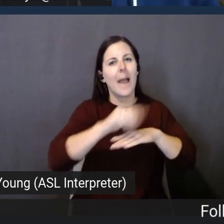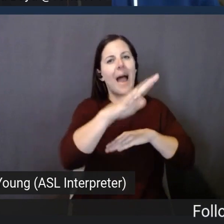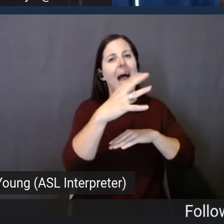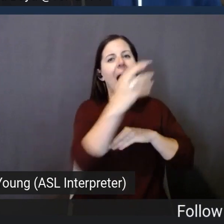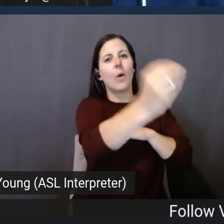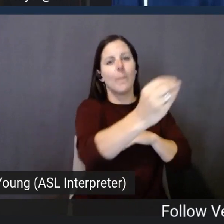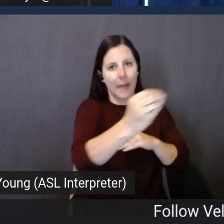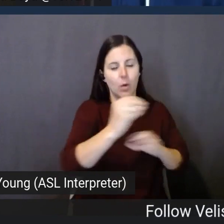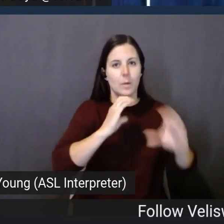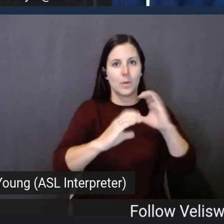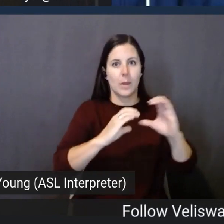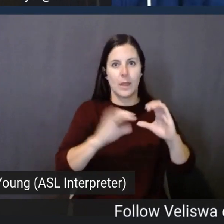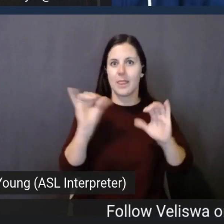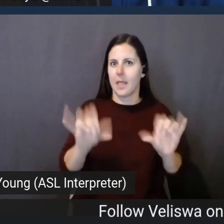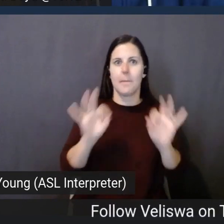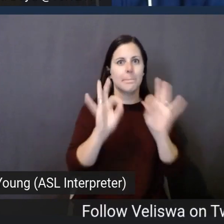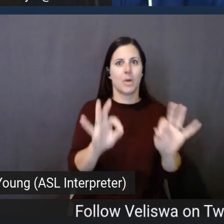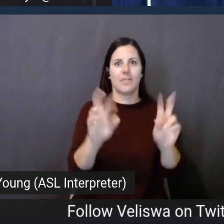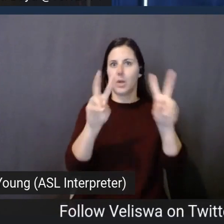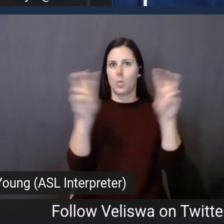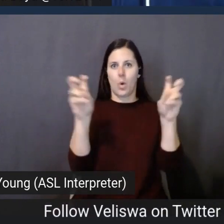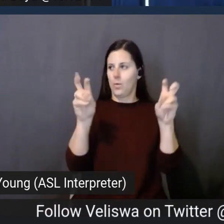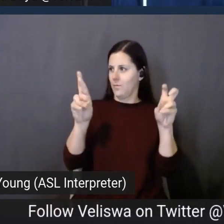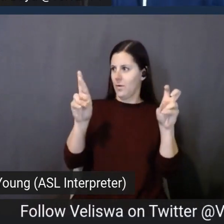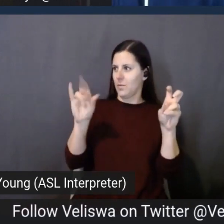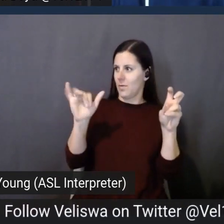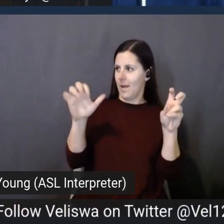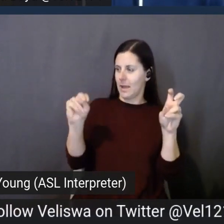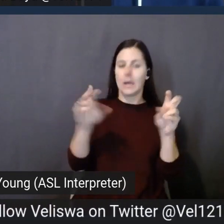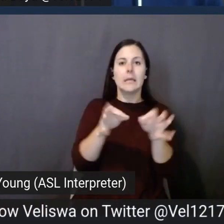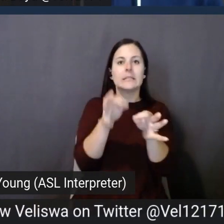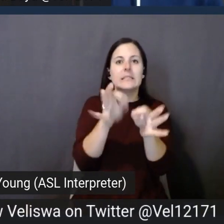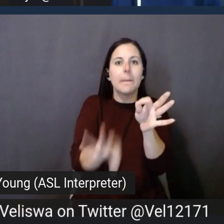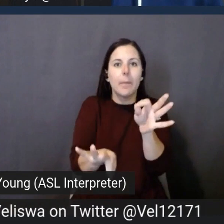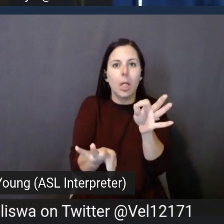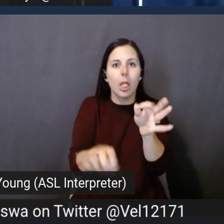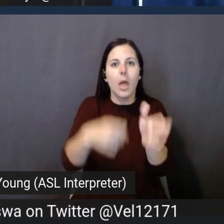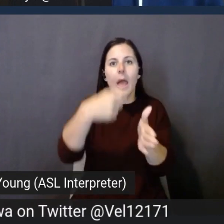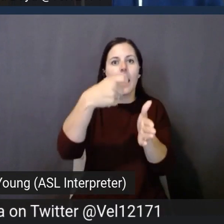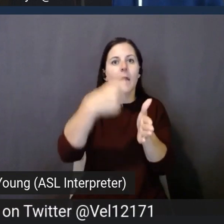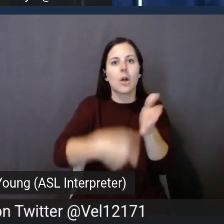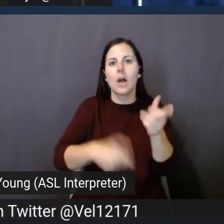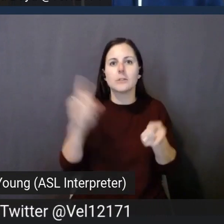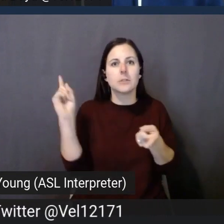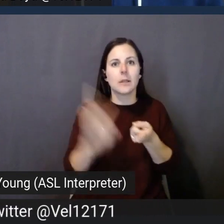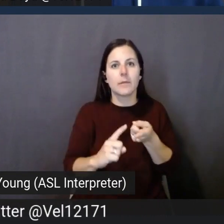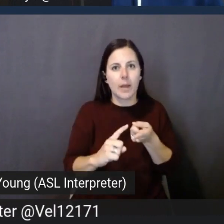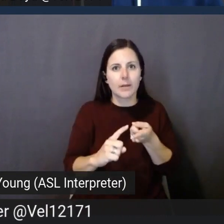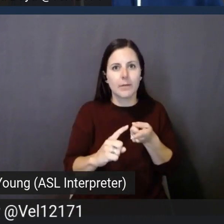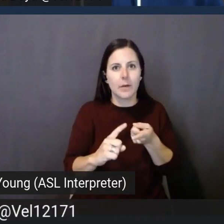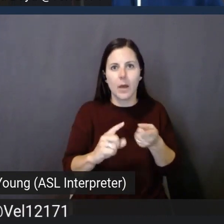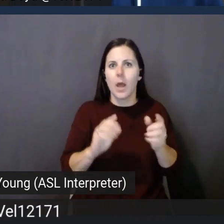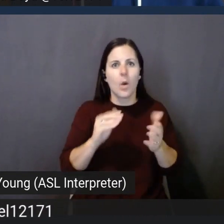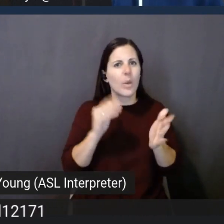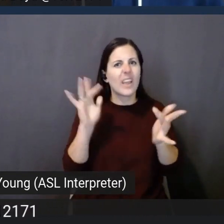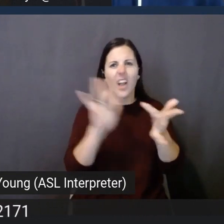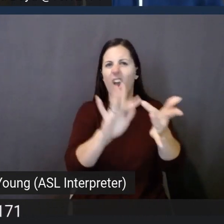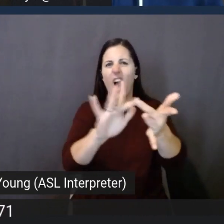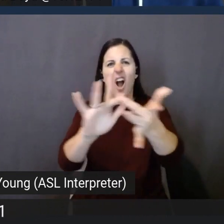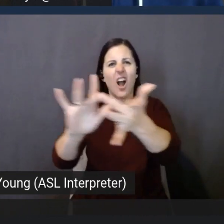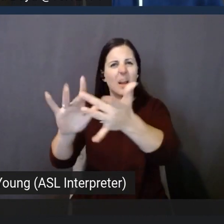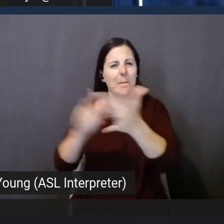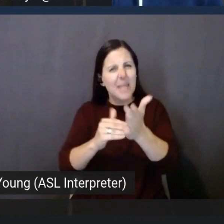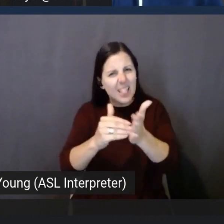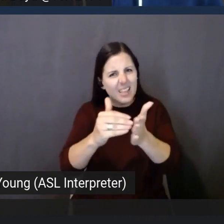perfect tagline. It's a simple and a very cost-effective way, as you'll see, to contact millions of customers daily for